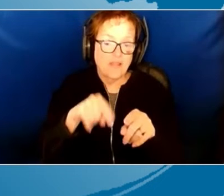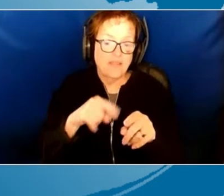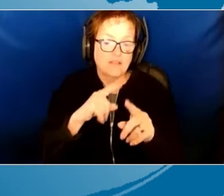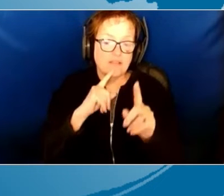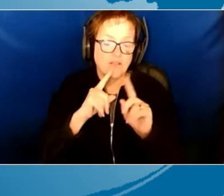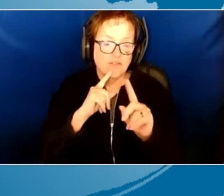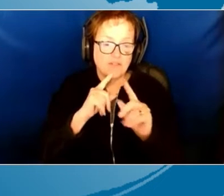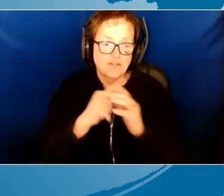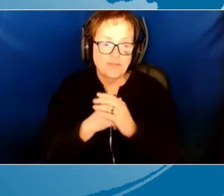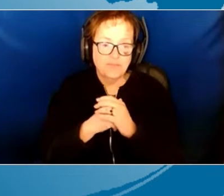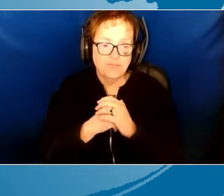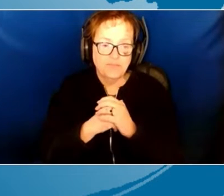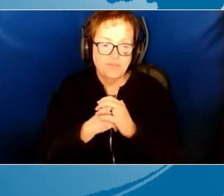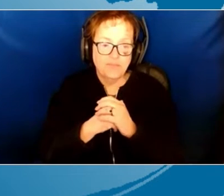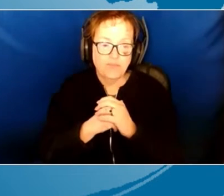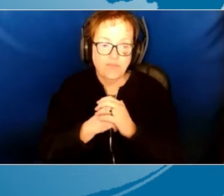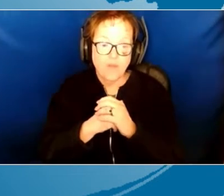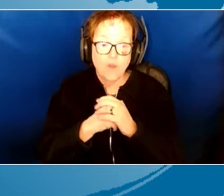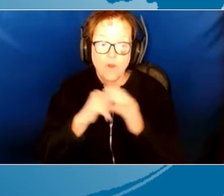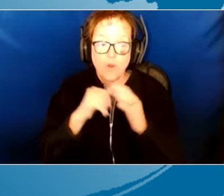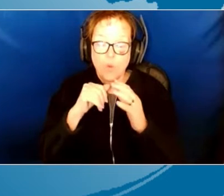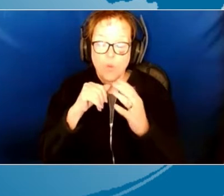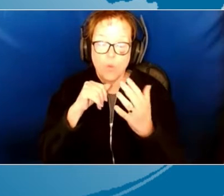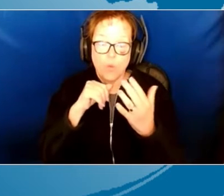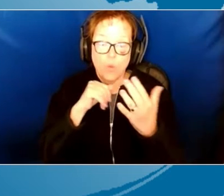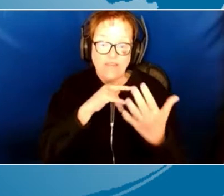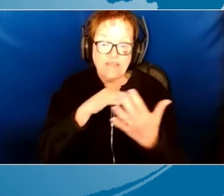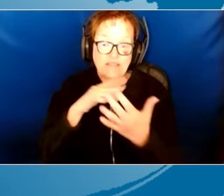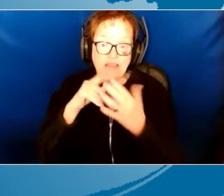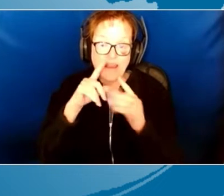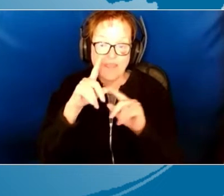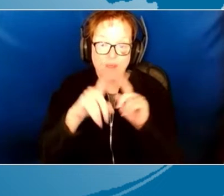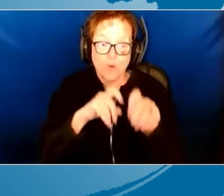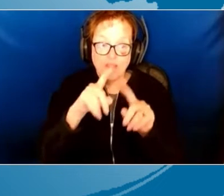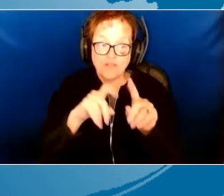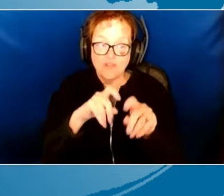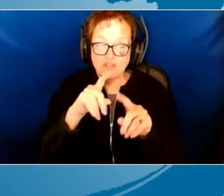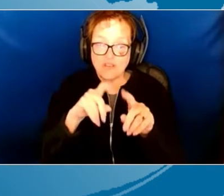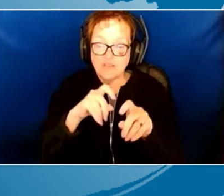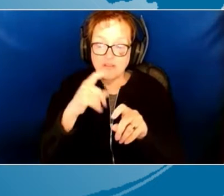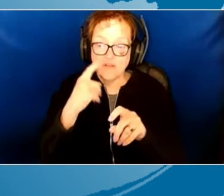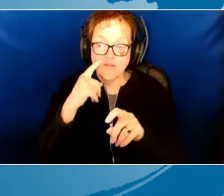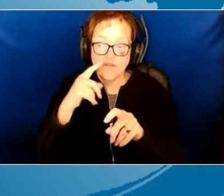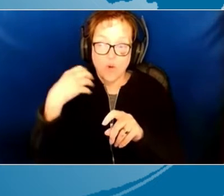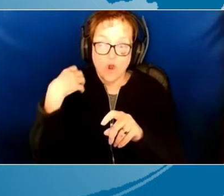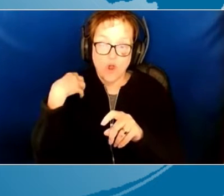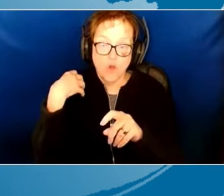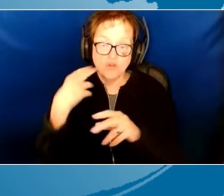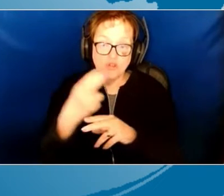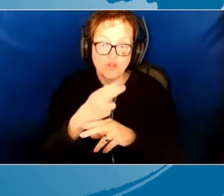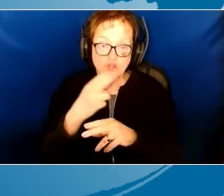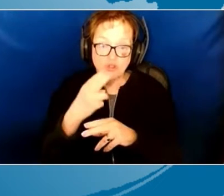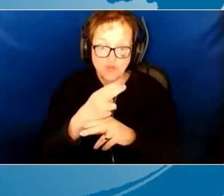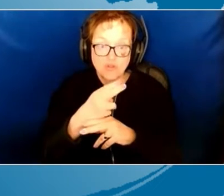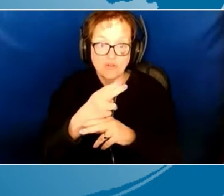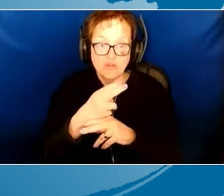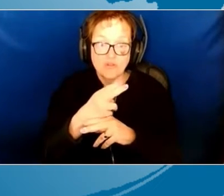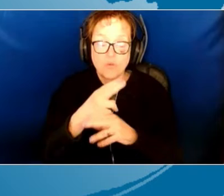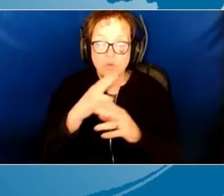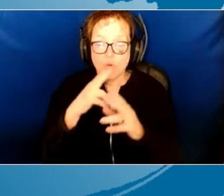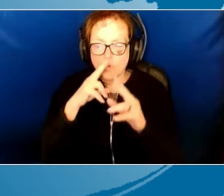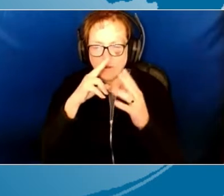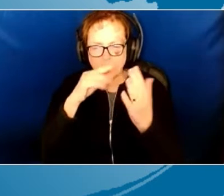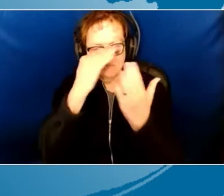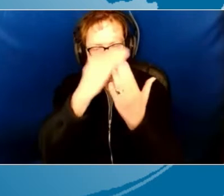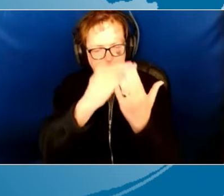Now, as we studied the questions that coaches used, so when we looked at